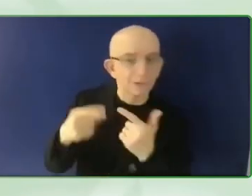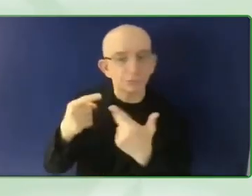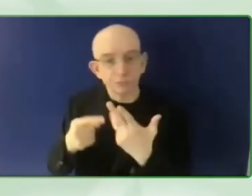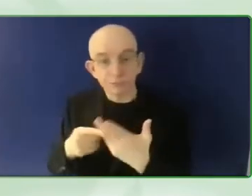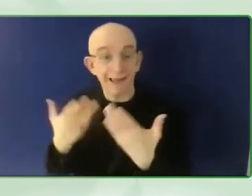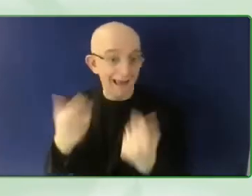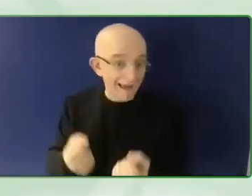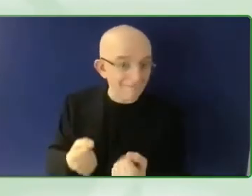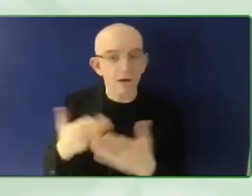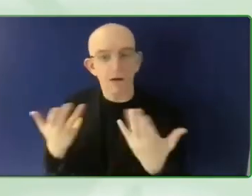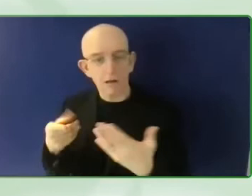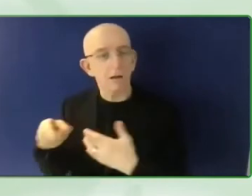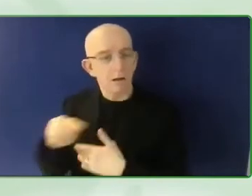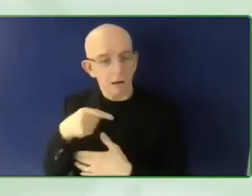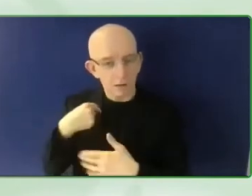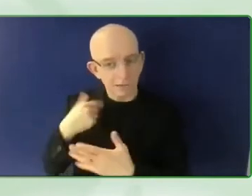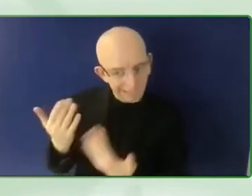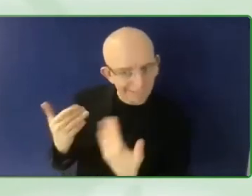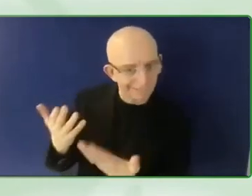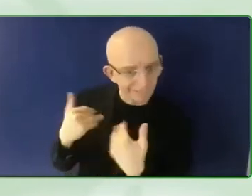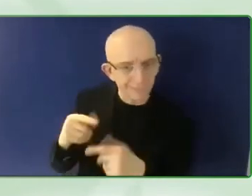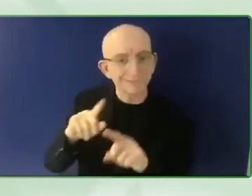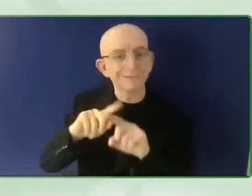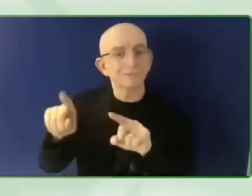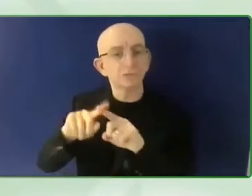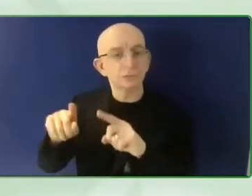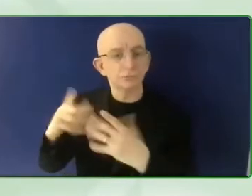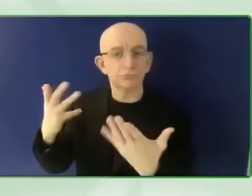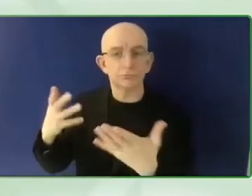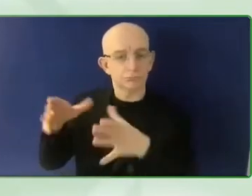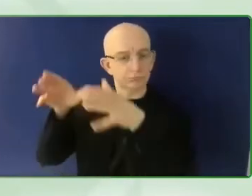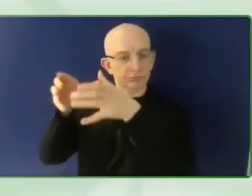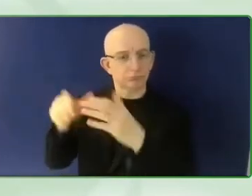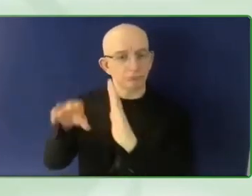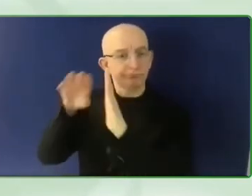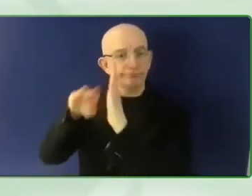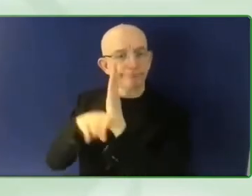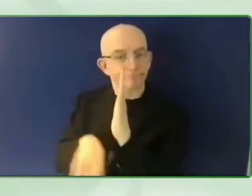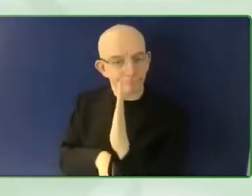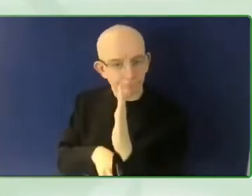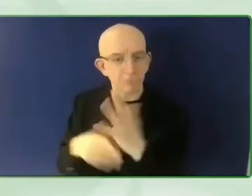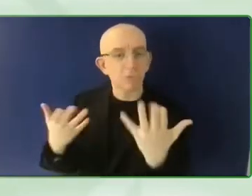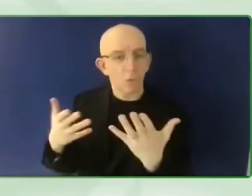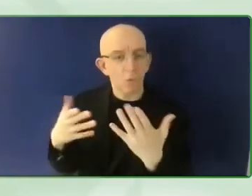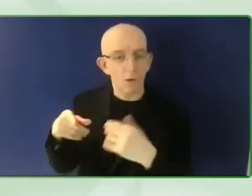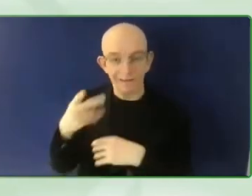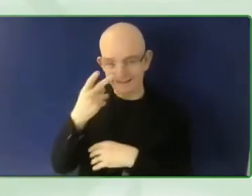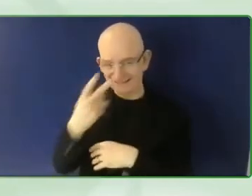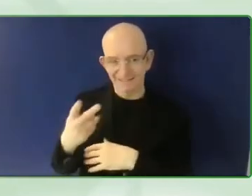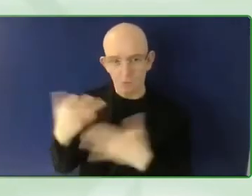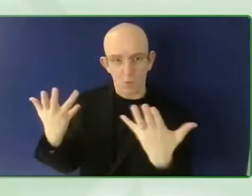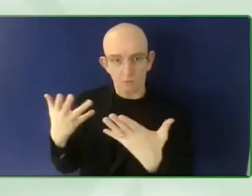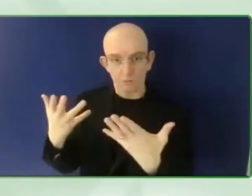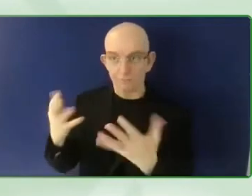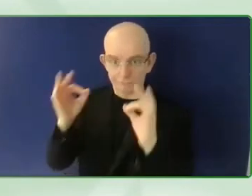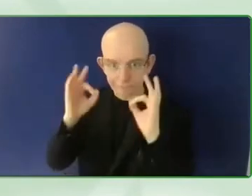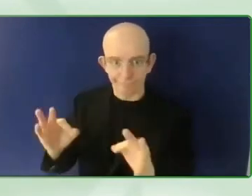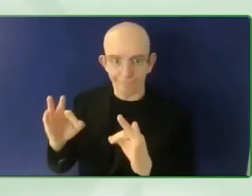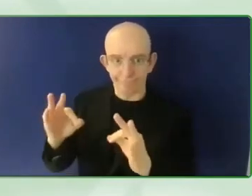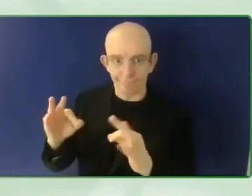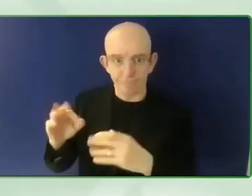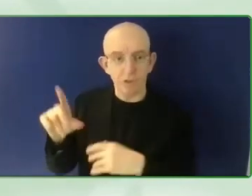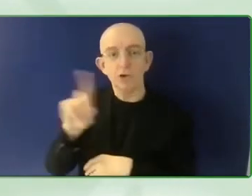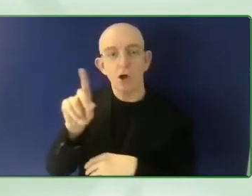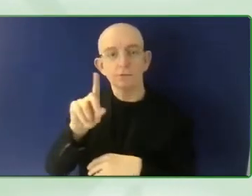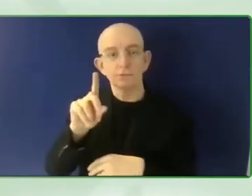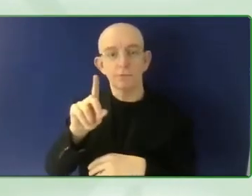to go by, I'd say the future isn't looking particularly bright, but the good news is that we can change it. And what we want to